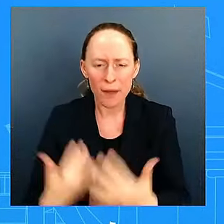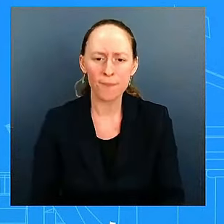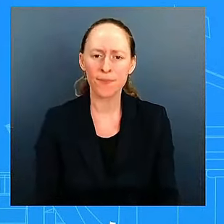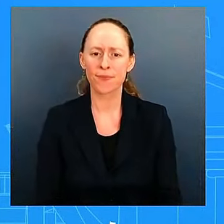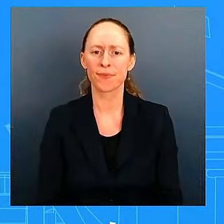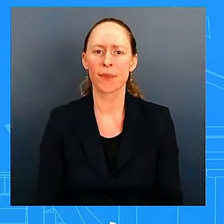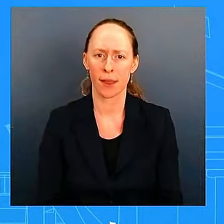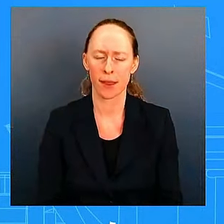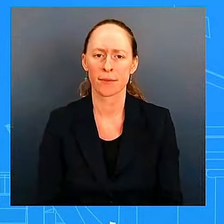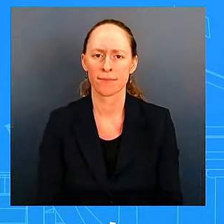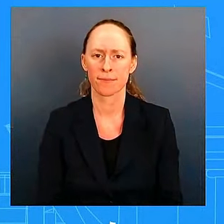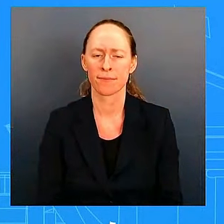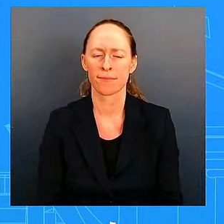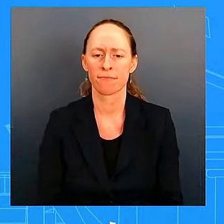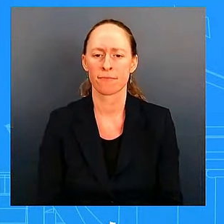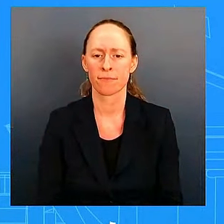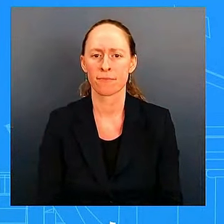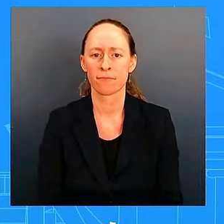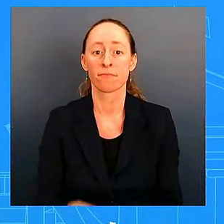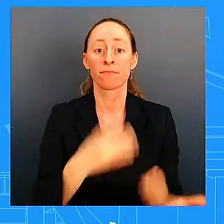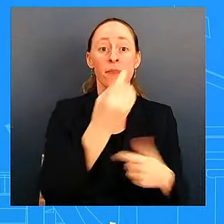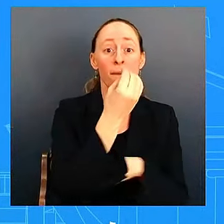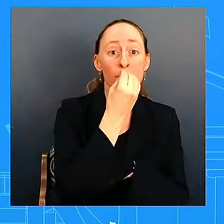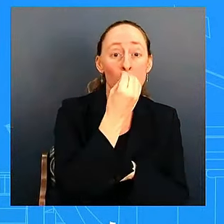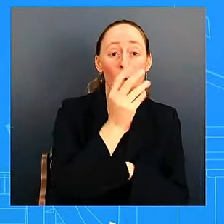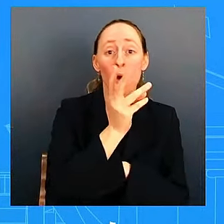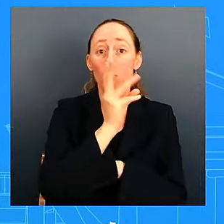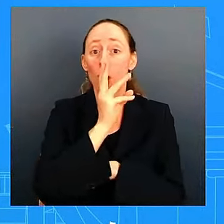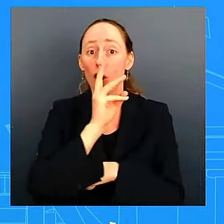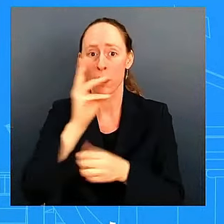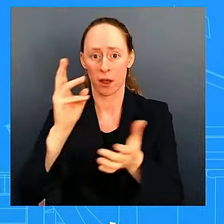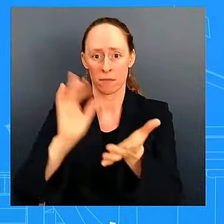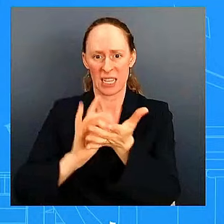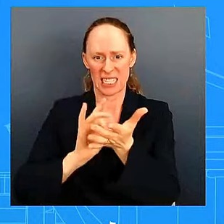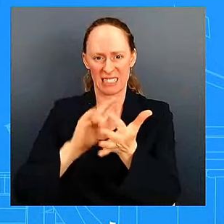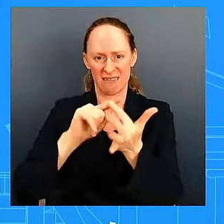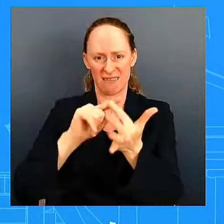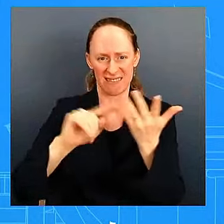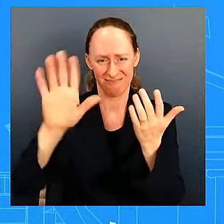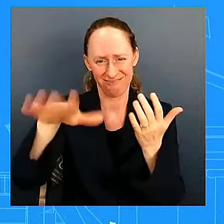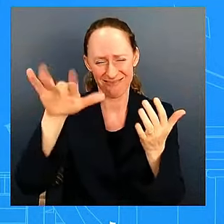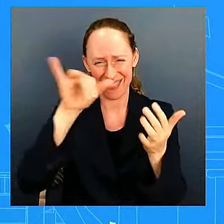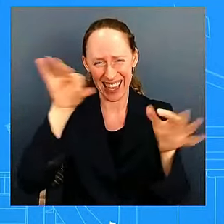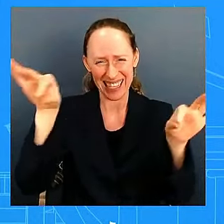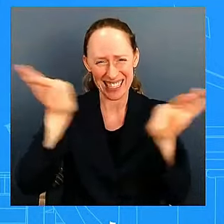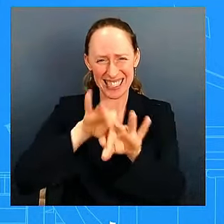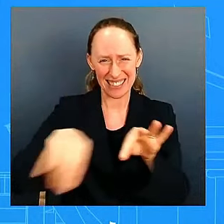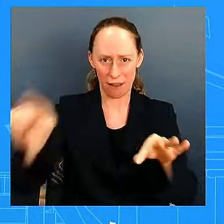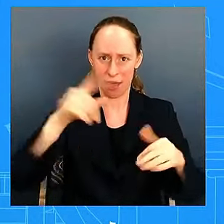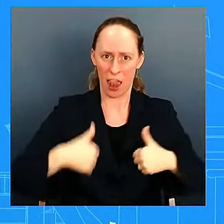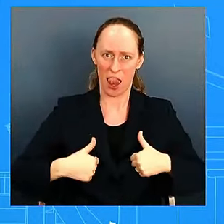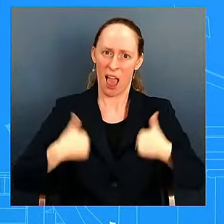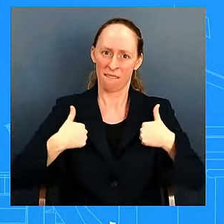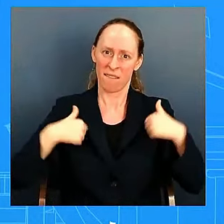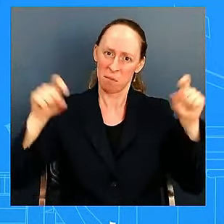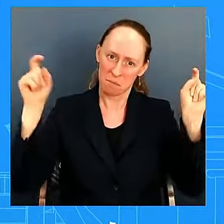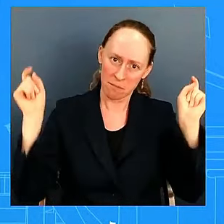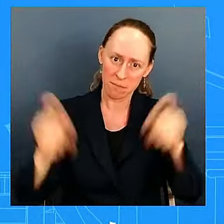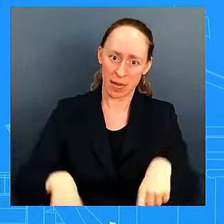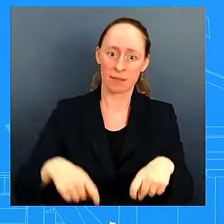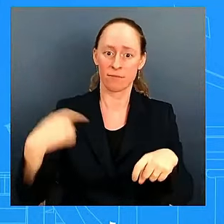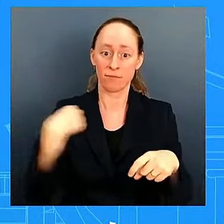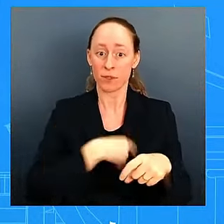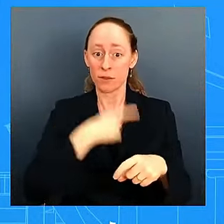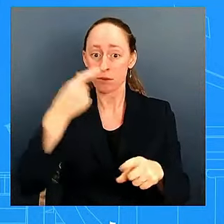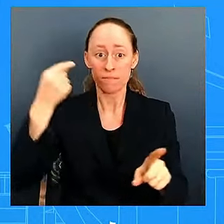survival needs into the most devastated areas in north carolina that's what i described about using dod helicopters for example to